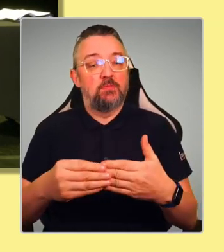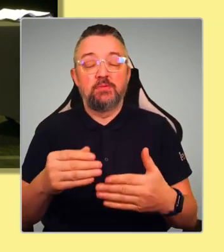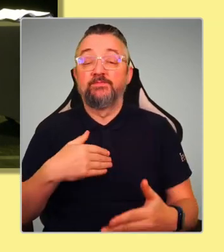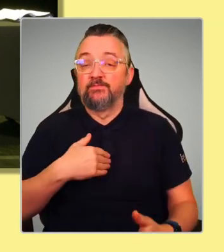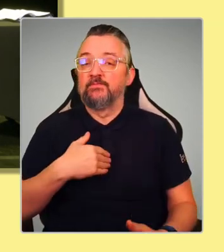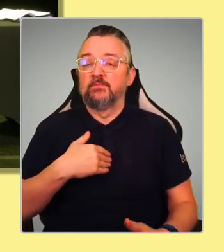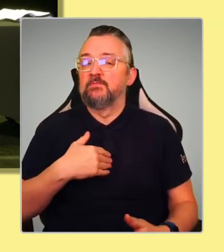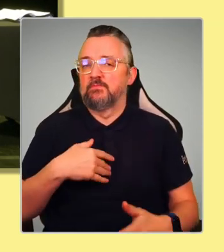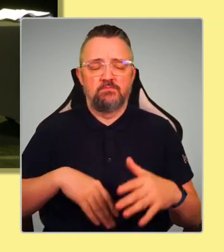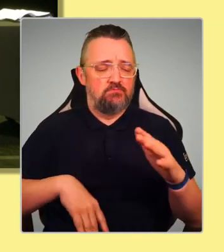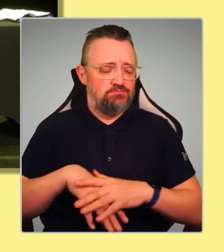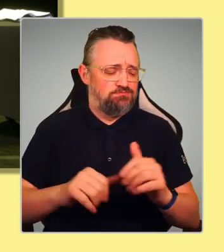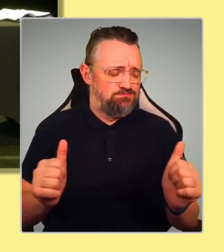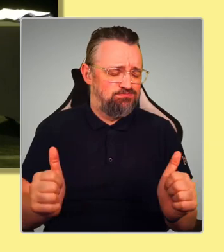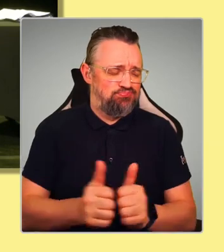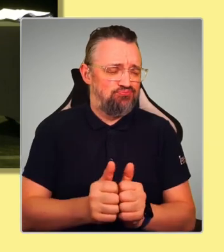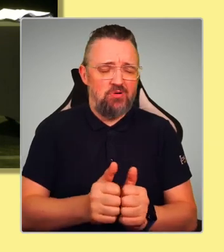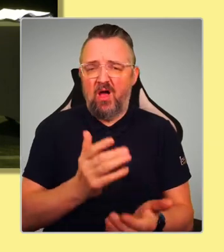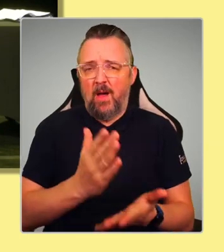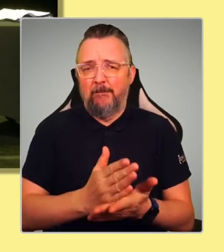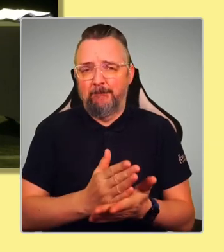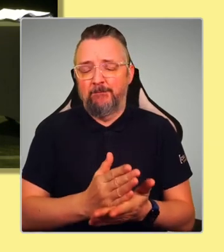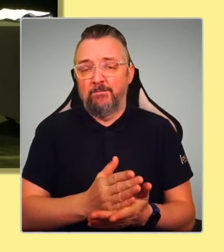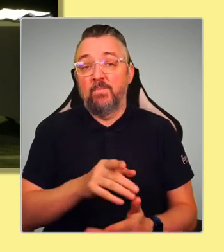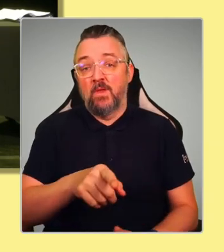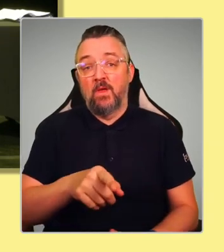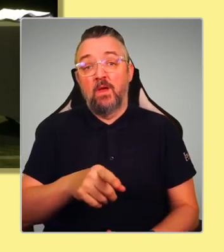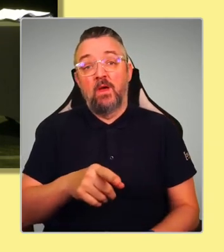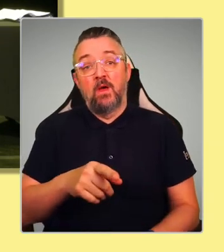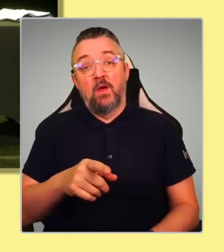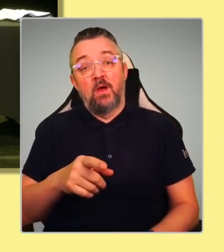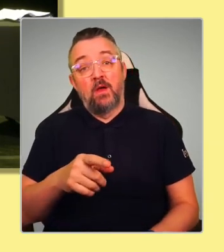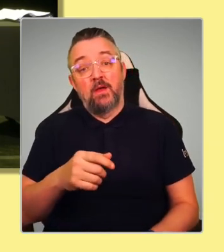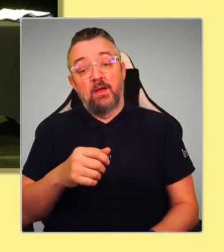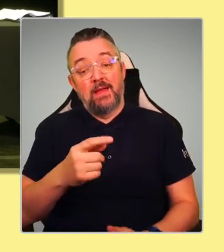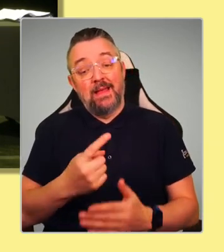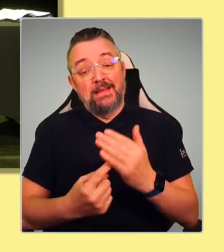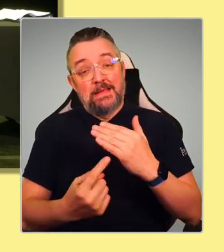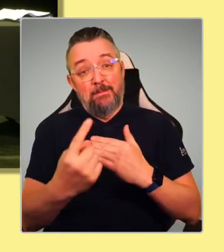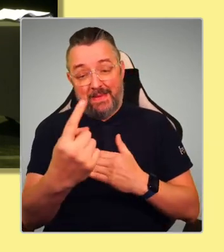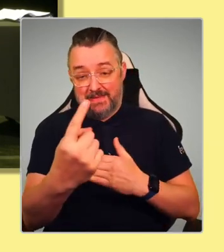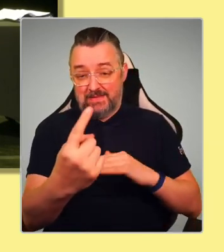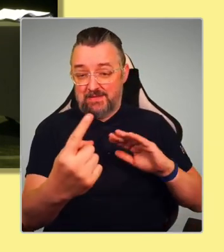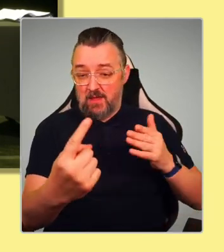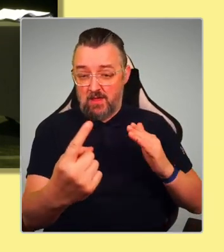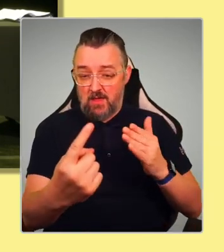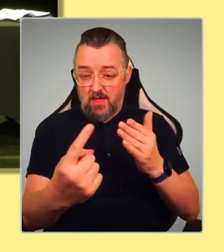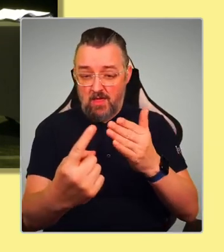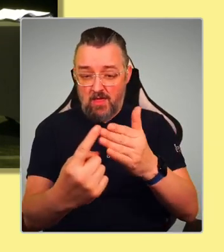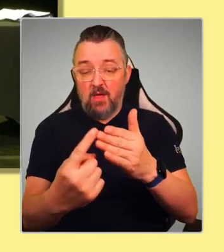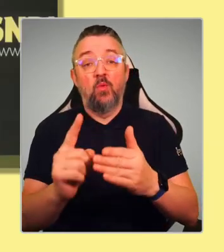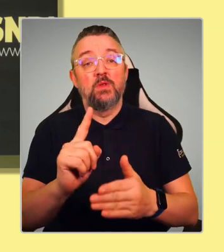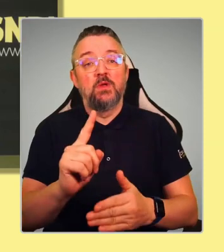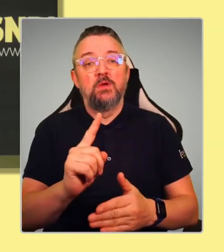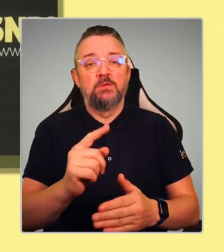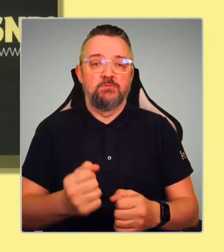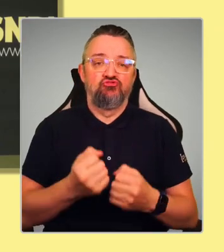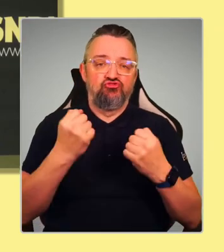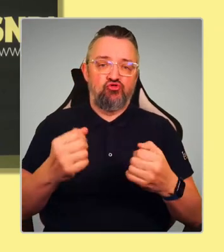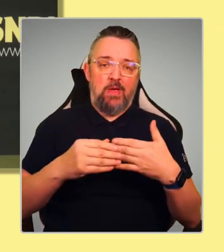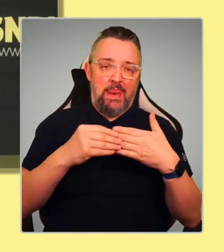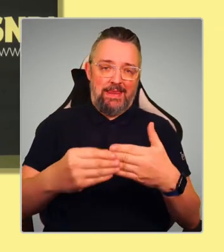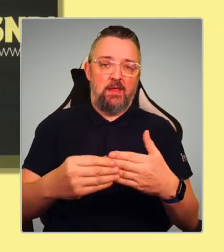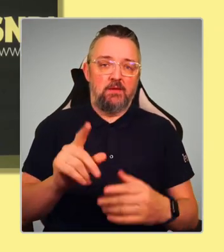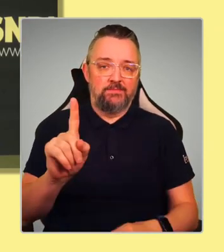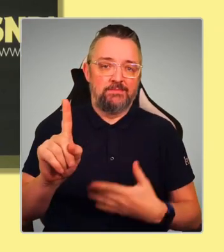that at its heart, the route to independence is about strong leadership. And I want to unpack that a little